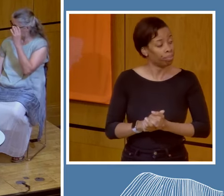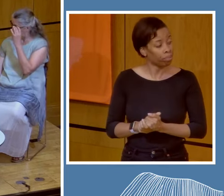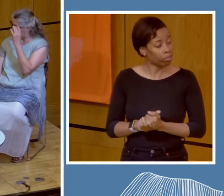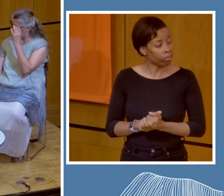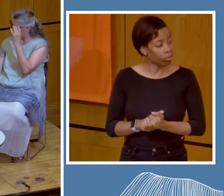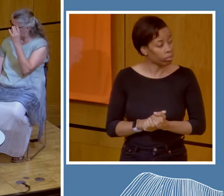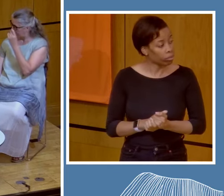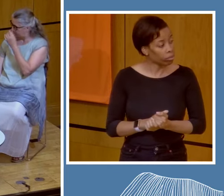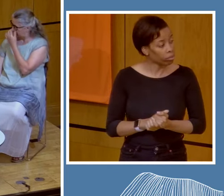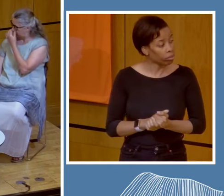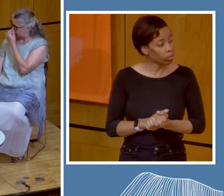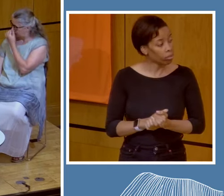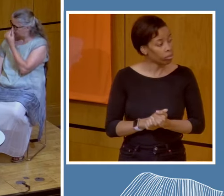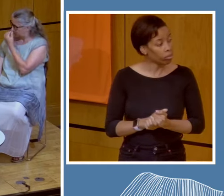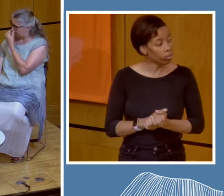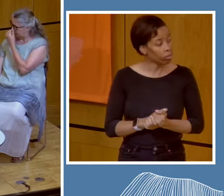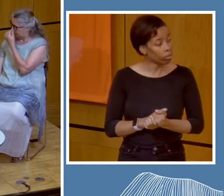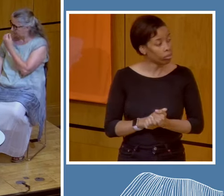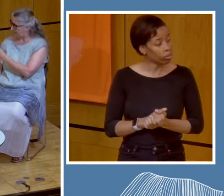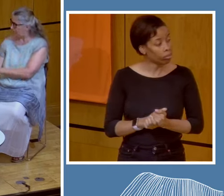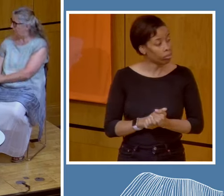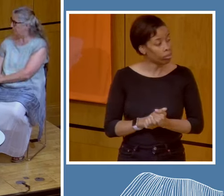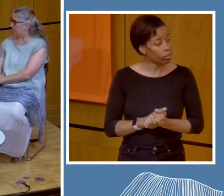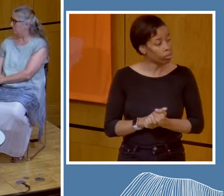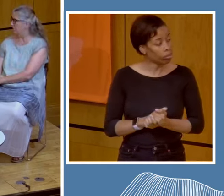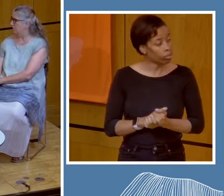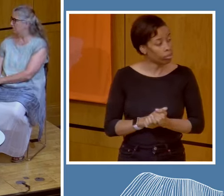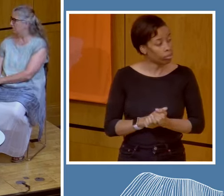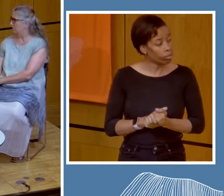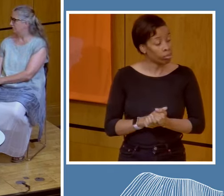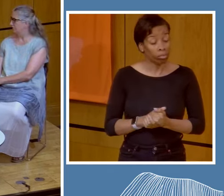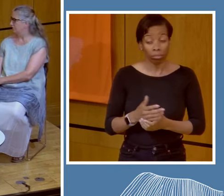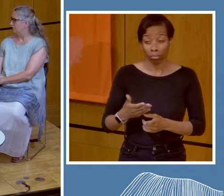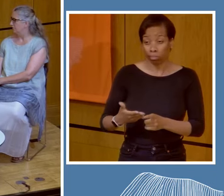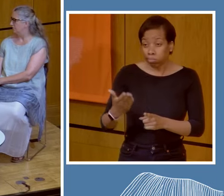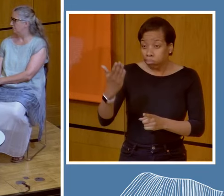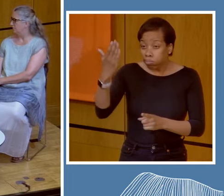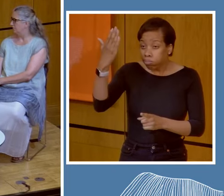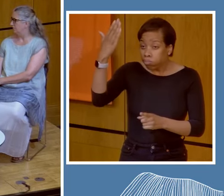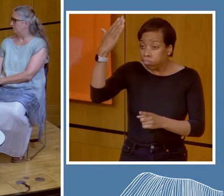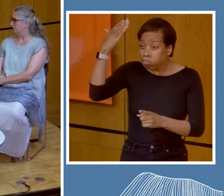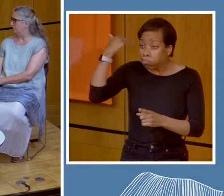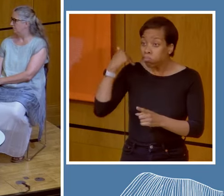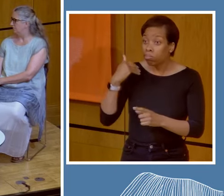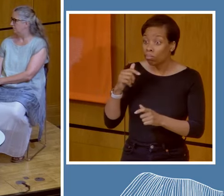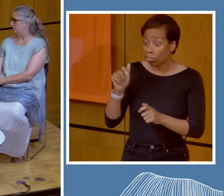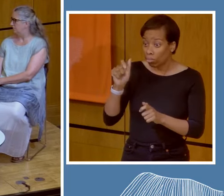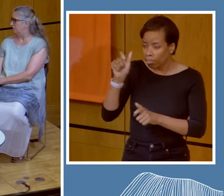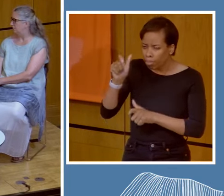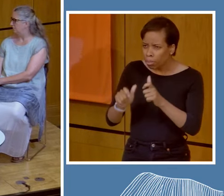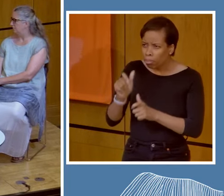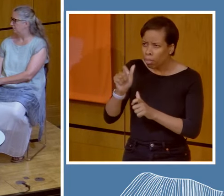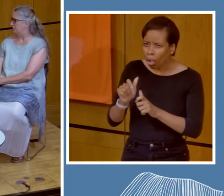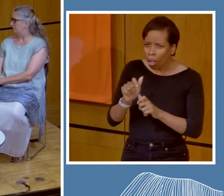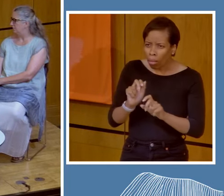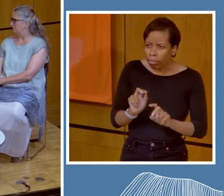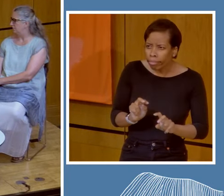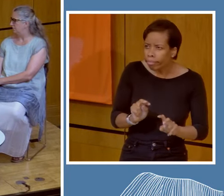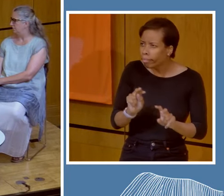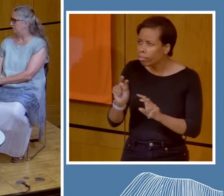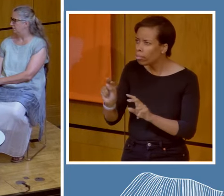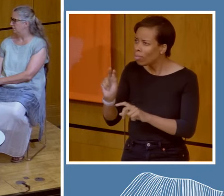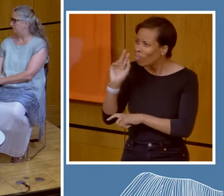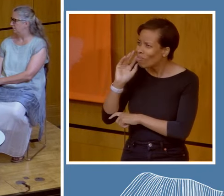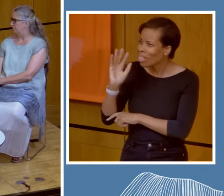environmentalists who first publicized the fact that, you know, you have to extract a huge amount of